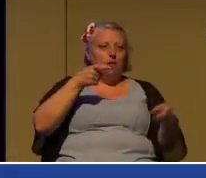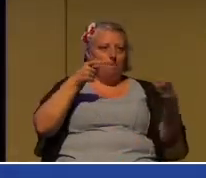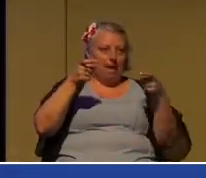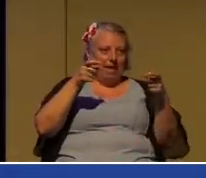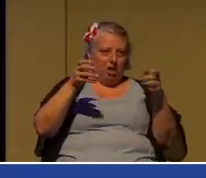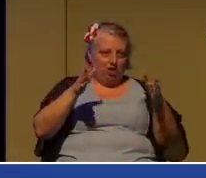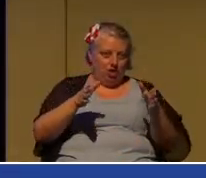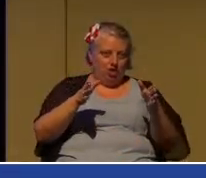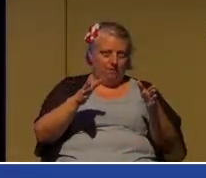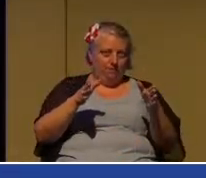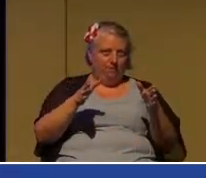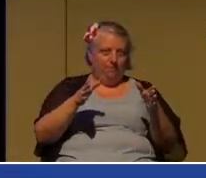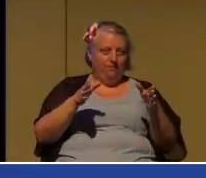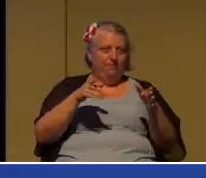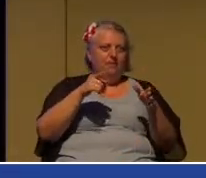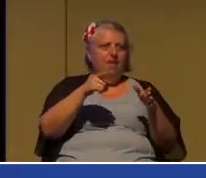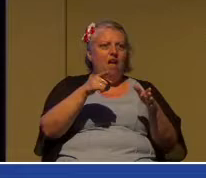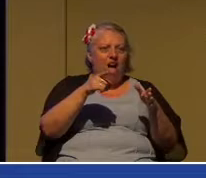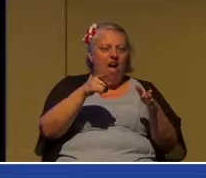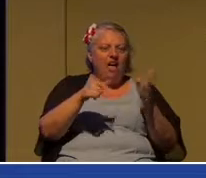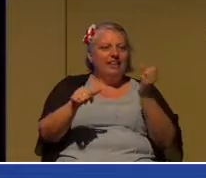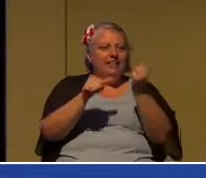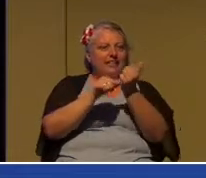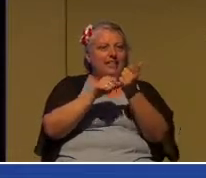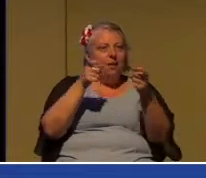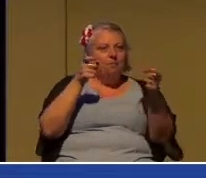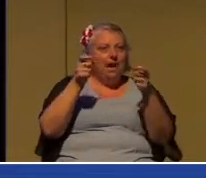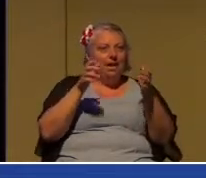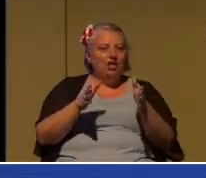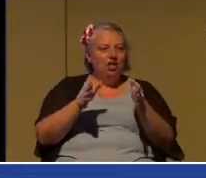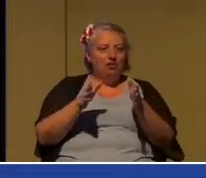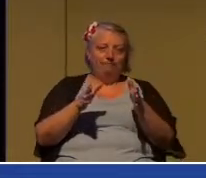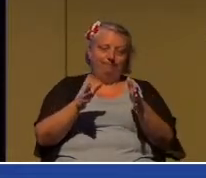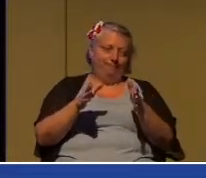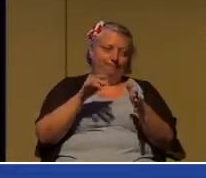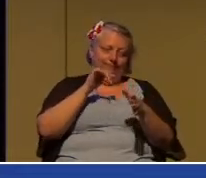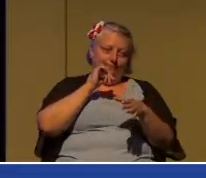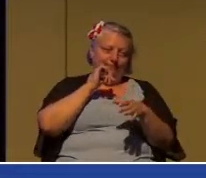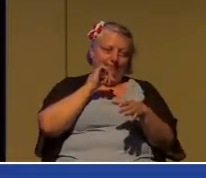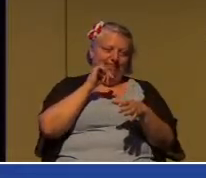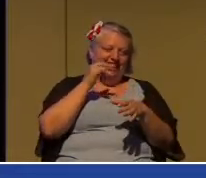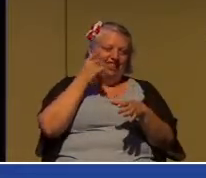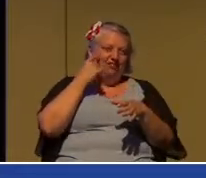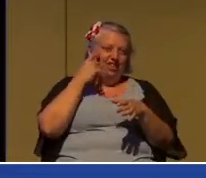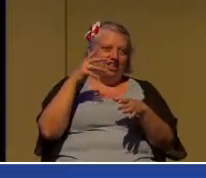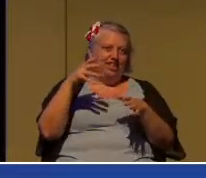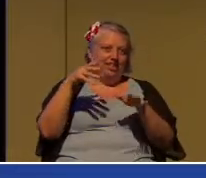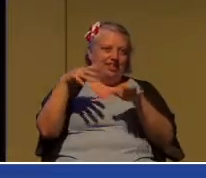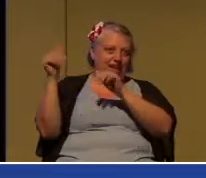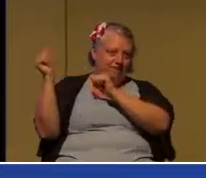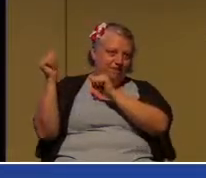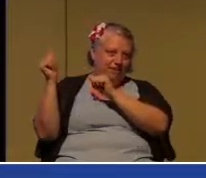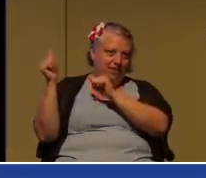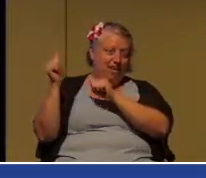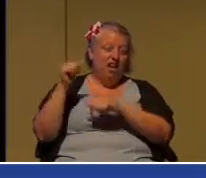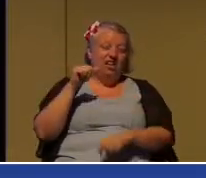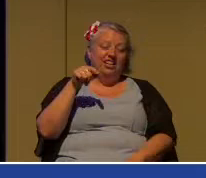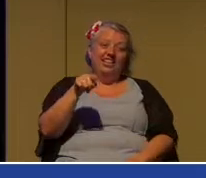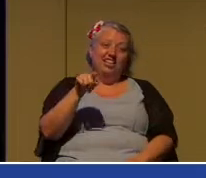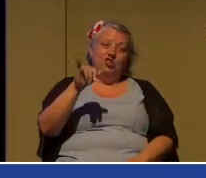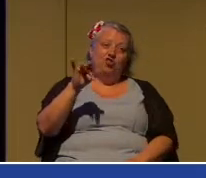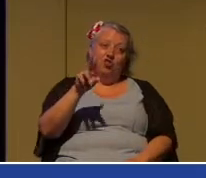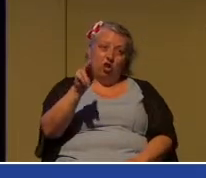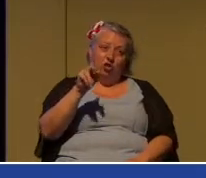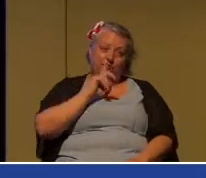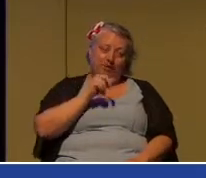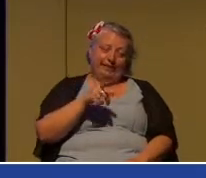has just lost her assistant manager, which wasn't much of a loss anyway because he was a bit of a jerk. But she's in